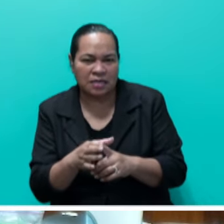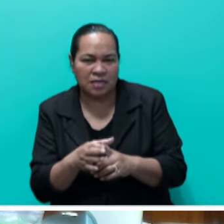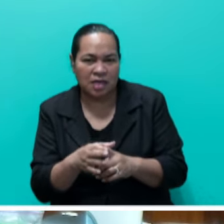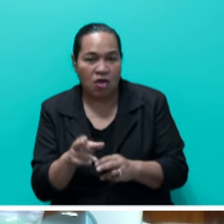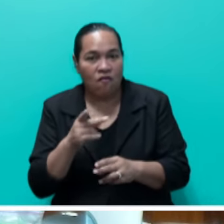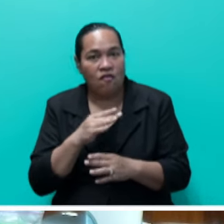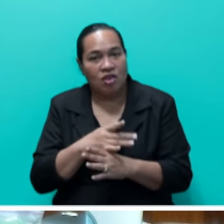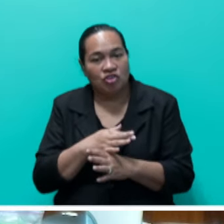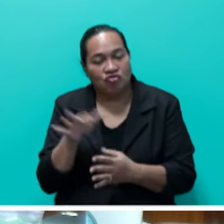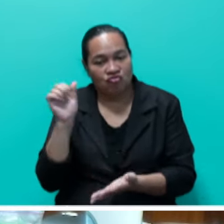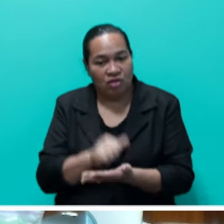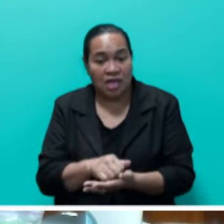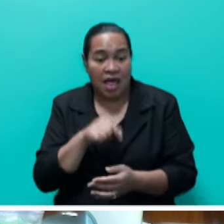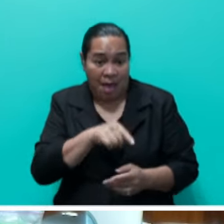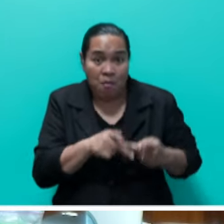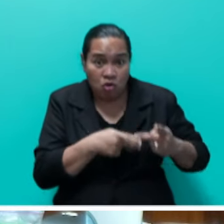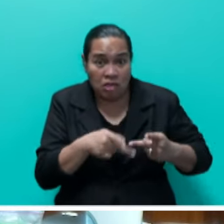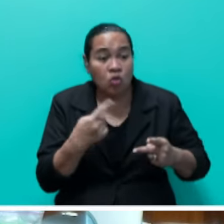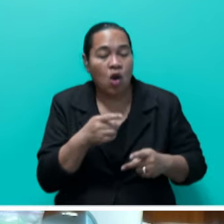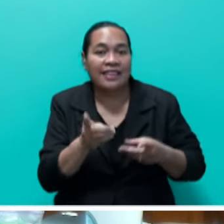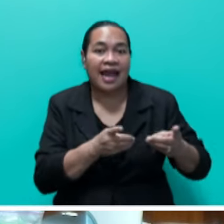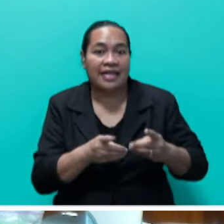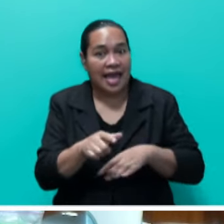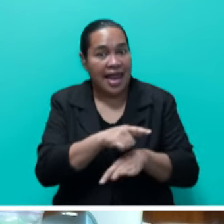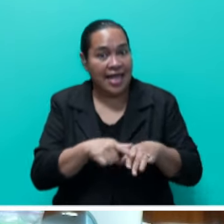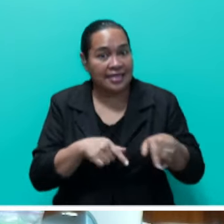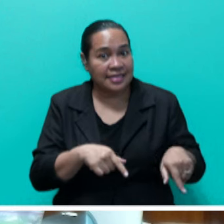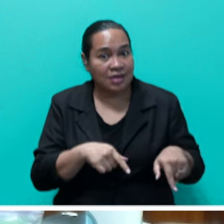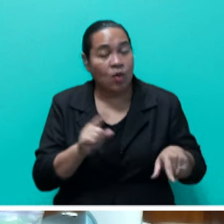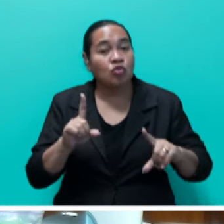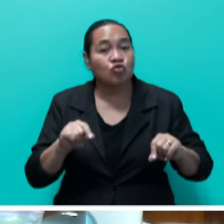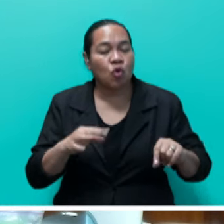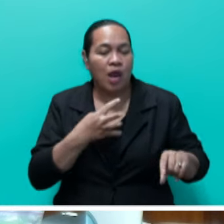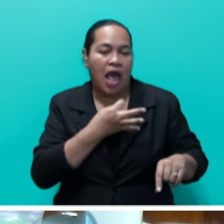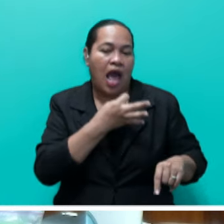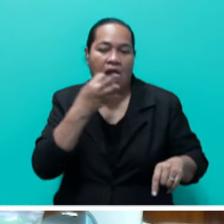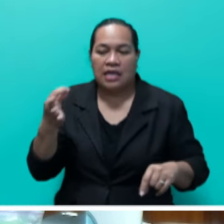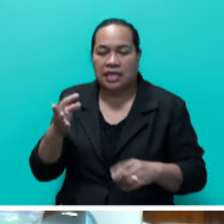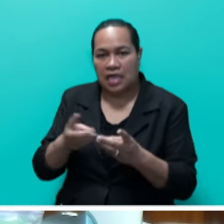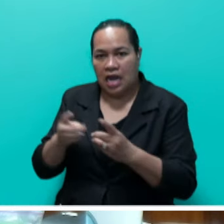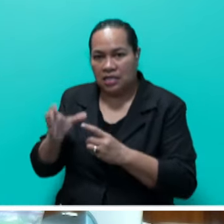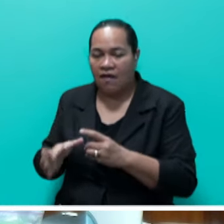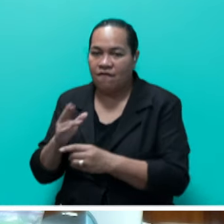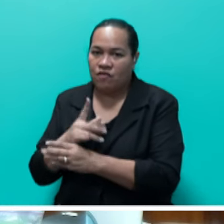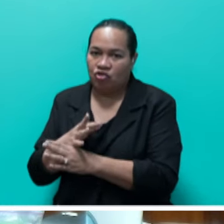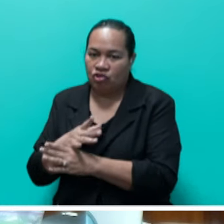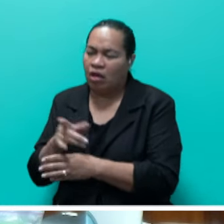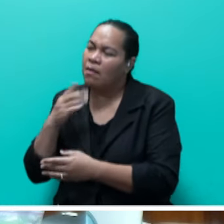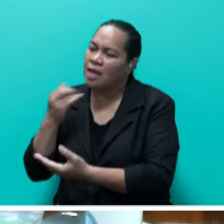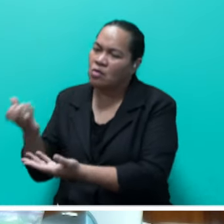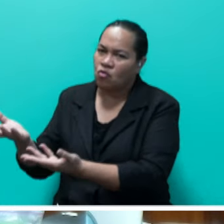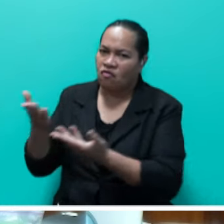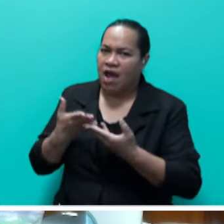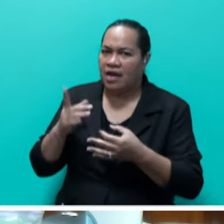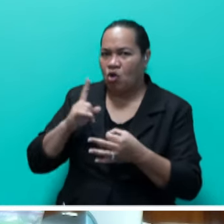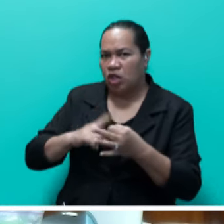process where the Director of Lands requests the Director of Fisheries to provide a quotation